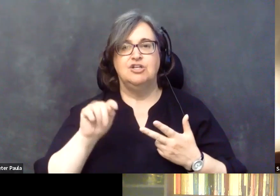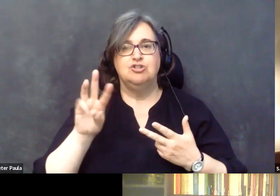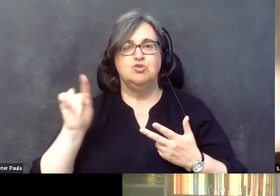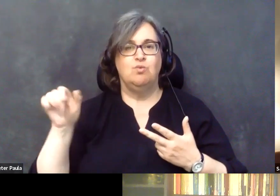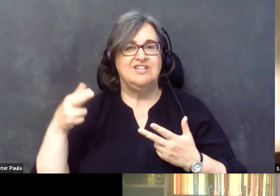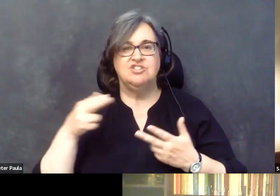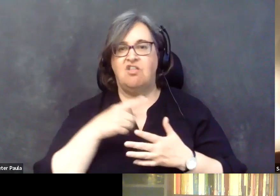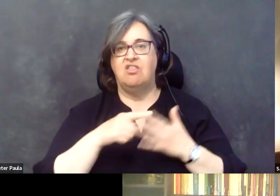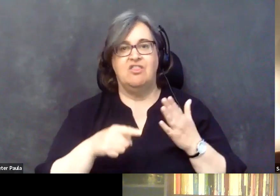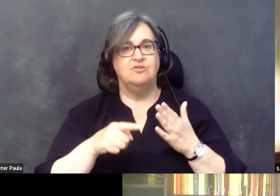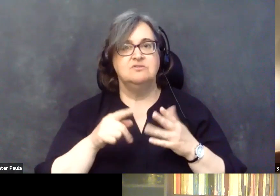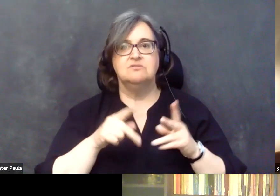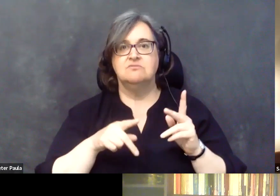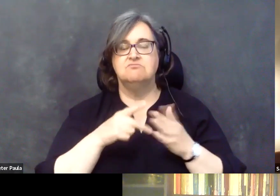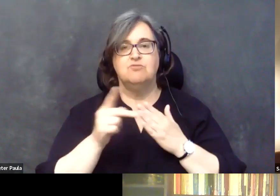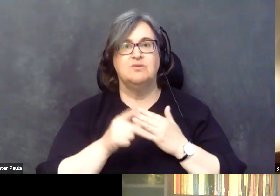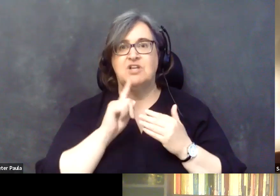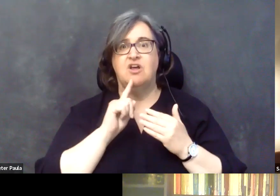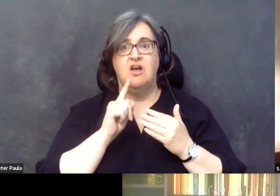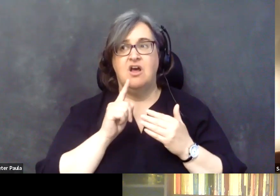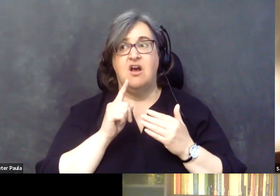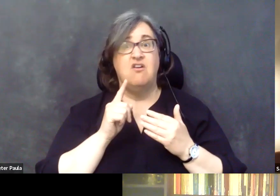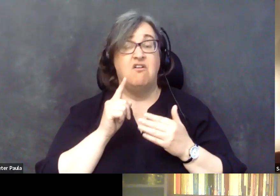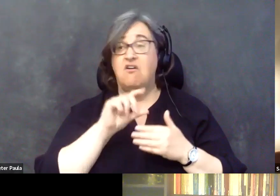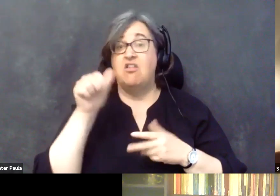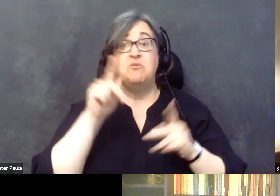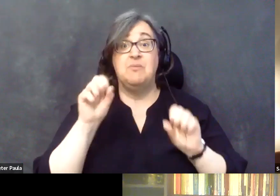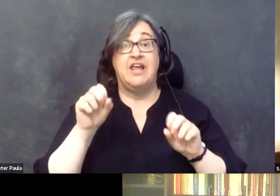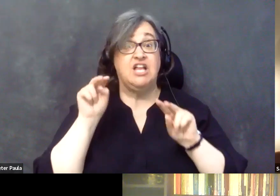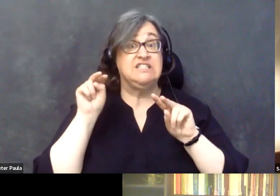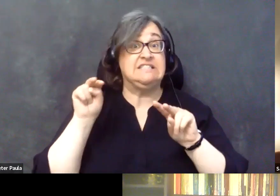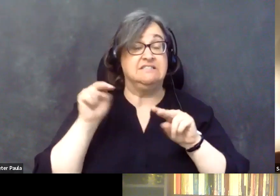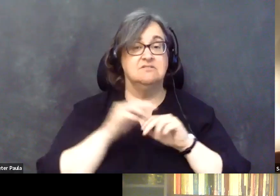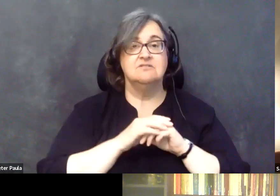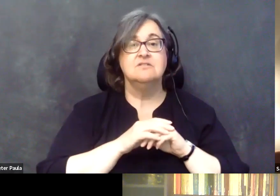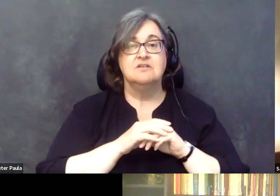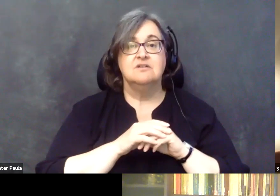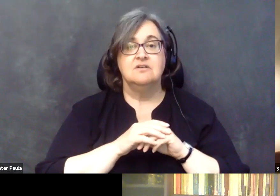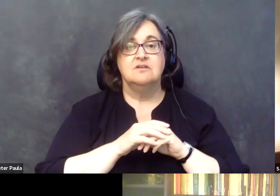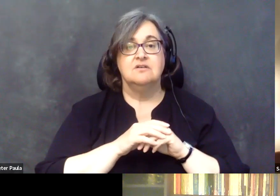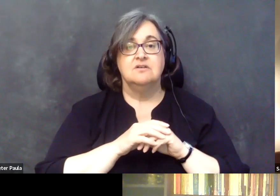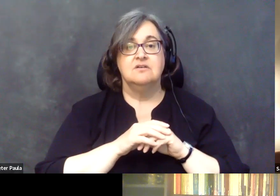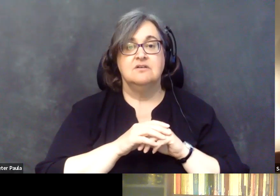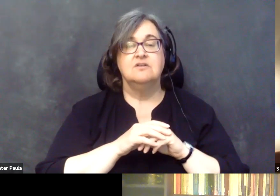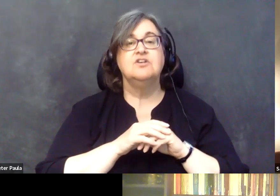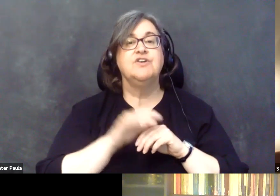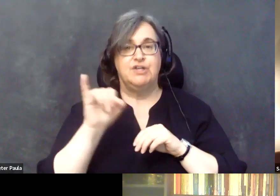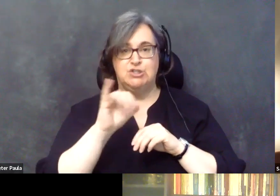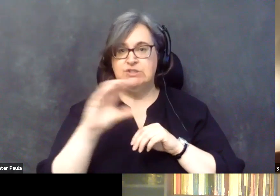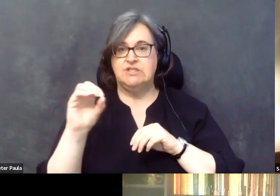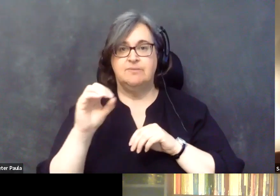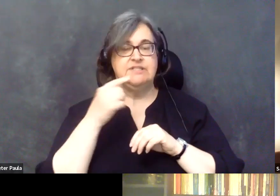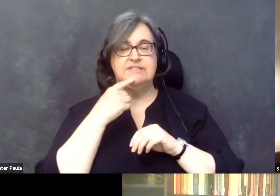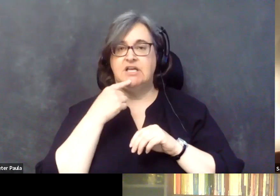programs are public facing programs and, and there are special directives by insurance companies